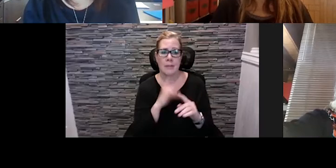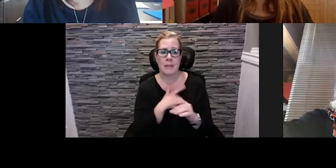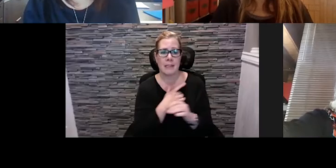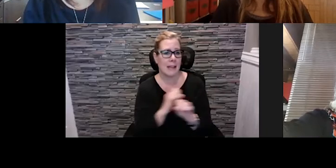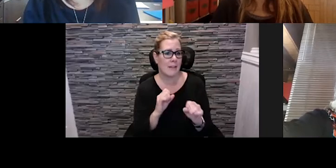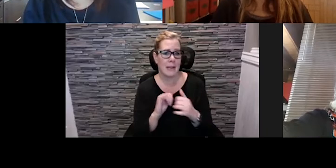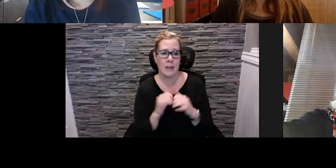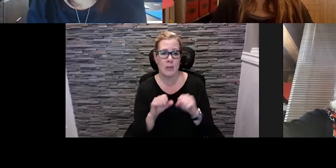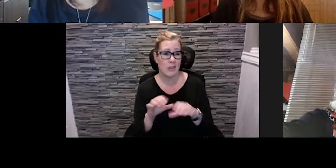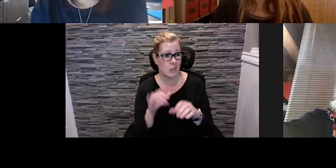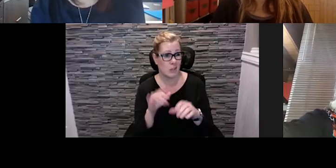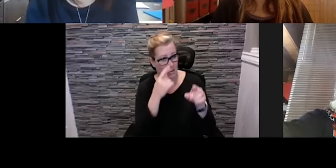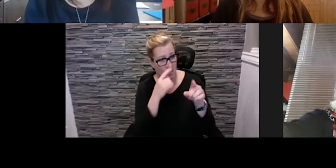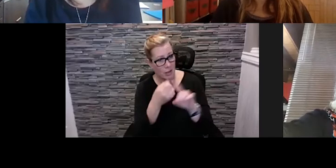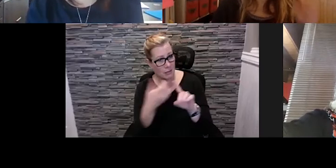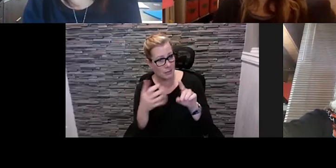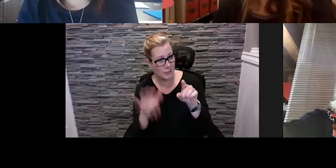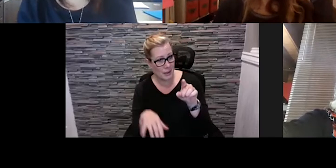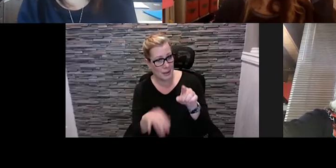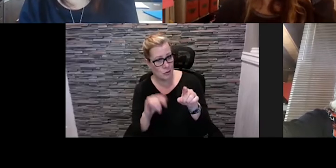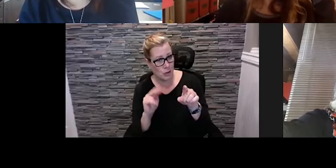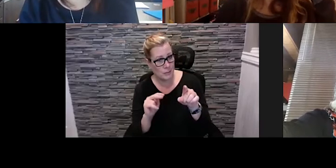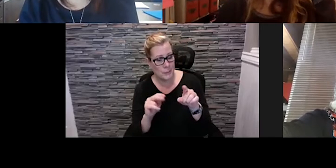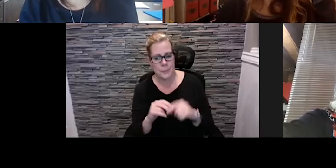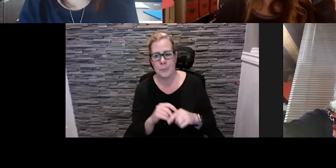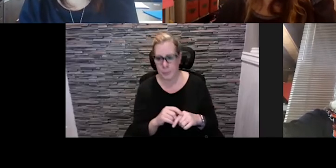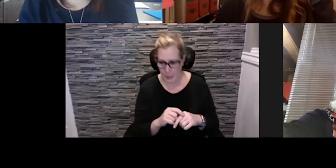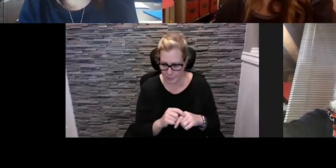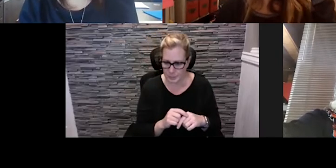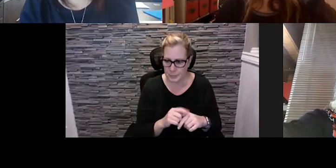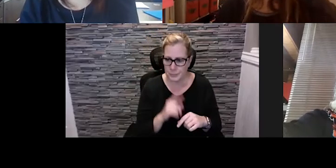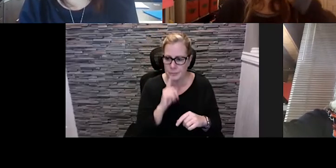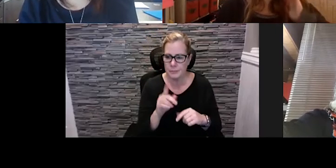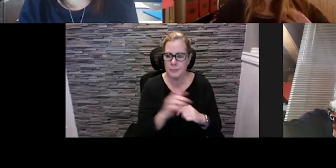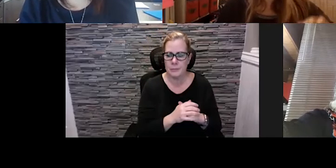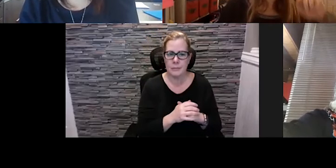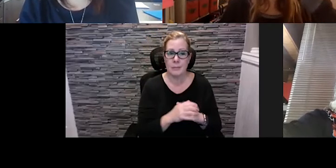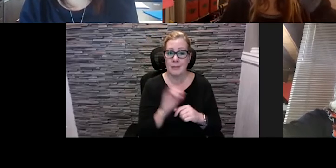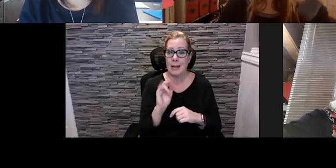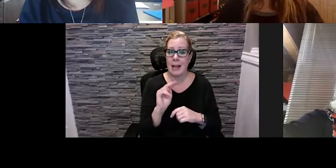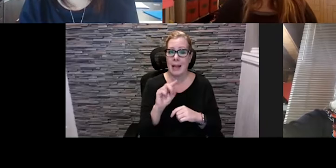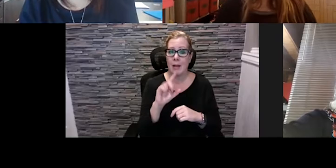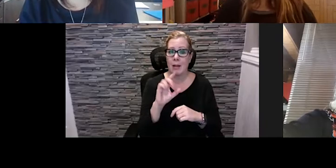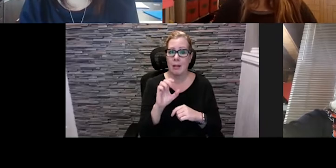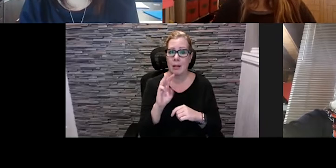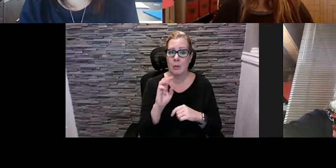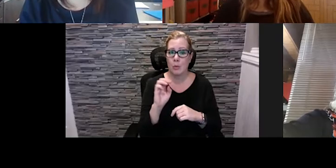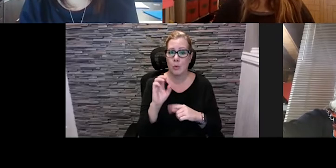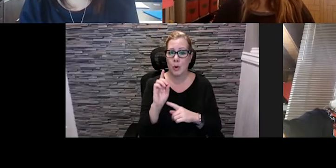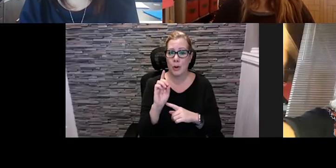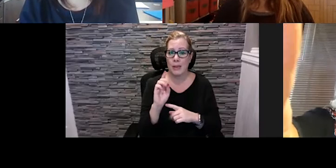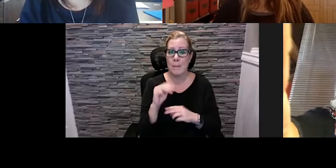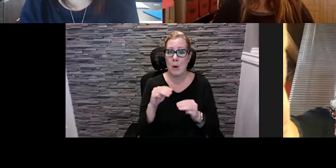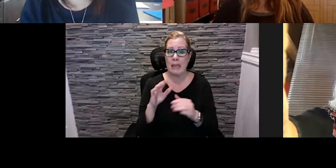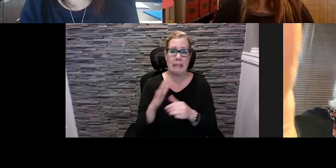you can do that so when we ventured into the inglewood night market that was our first and foremost was public safety and